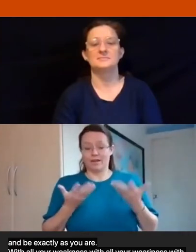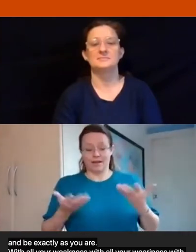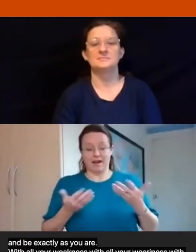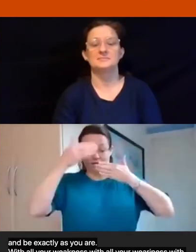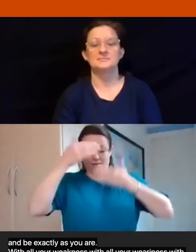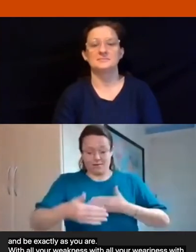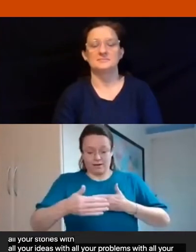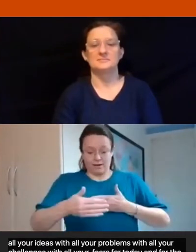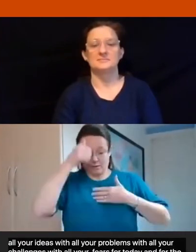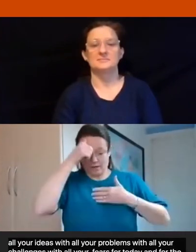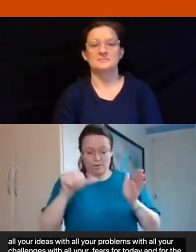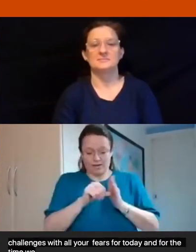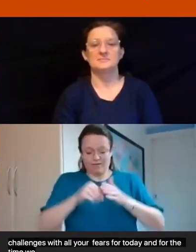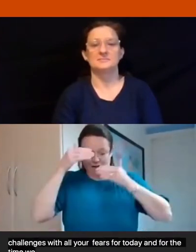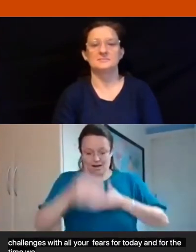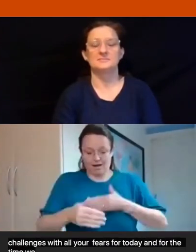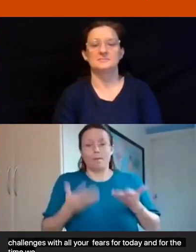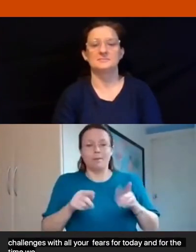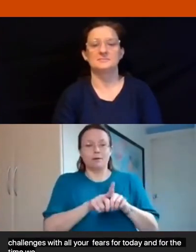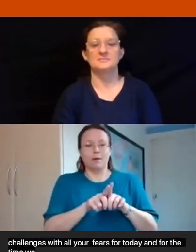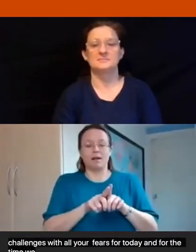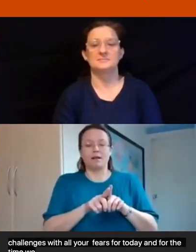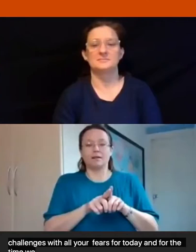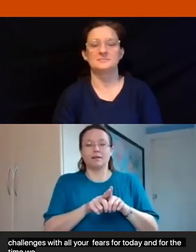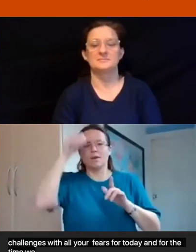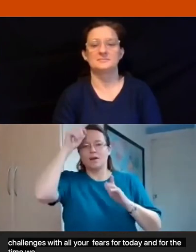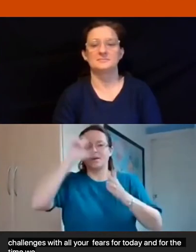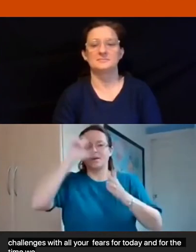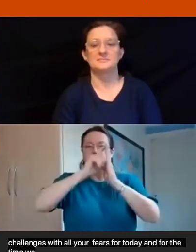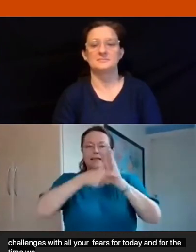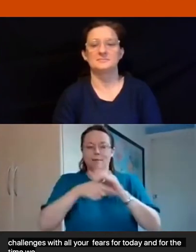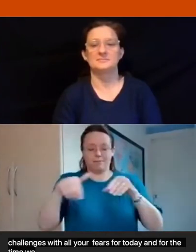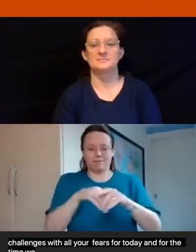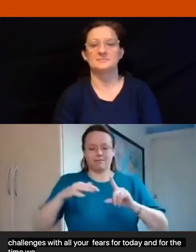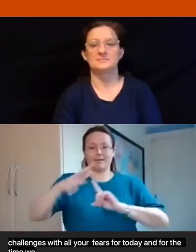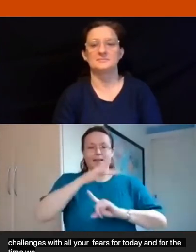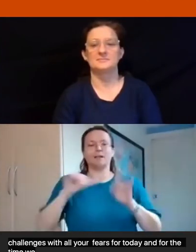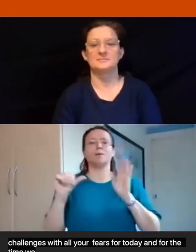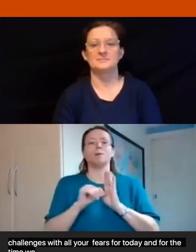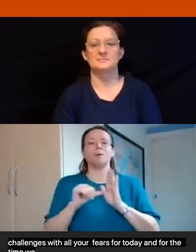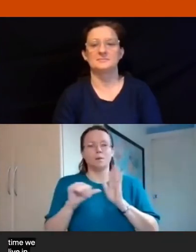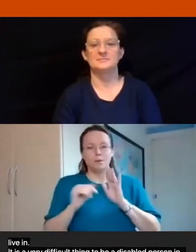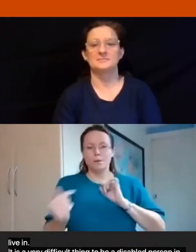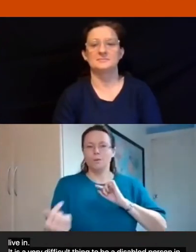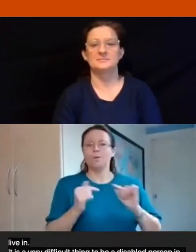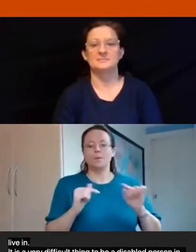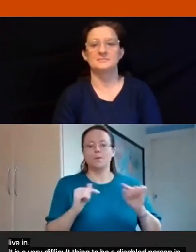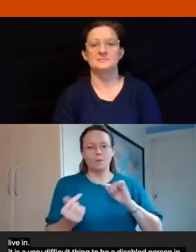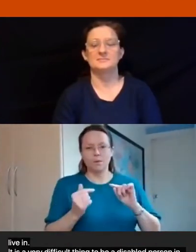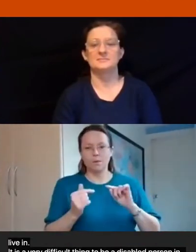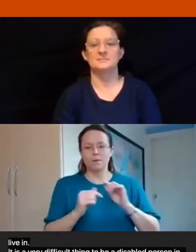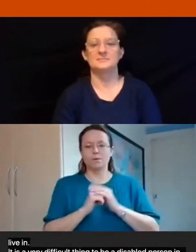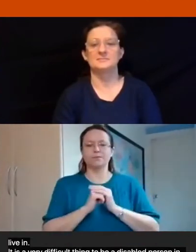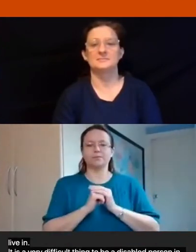it's a very difficult thing to be a disabled person in society it's a difficult thing to be a disabled